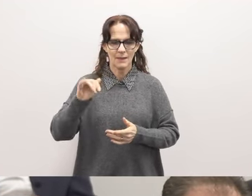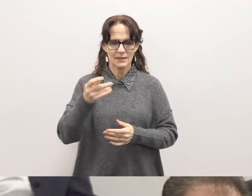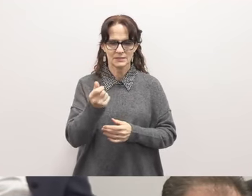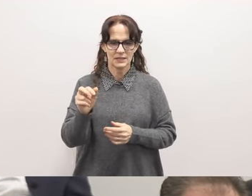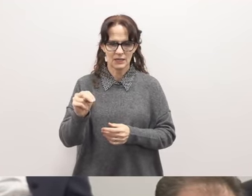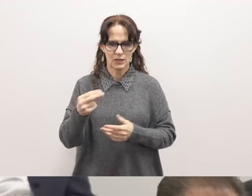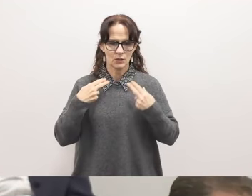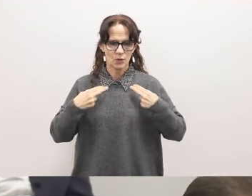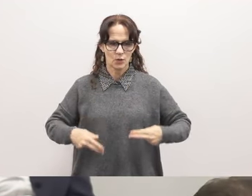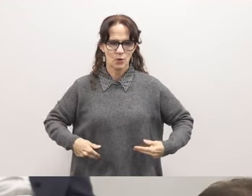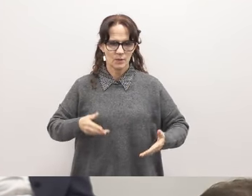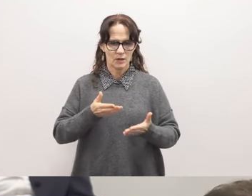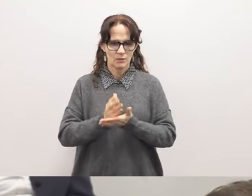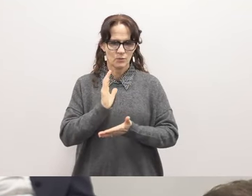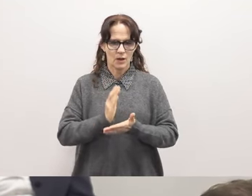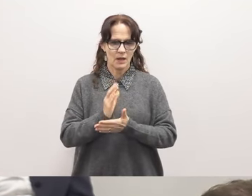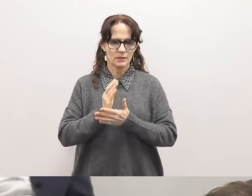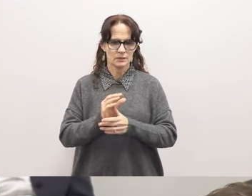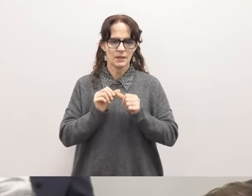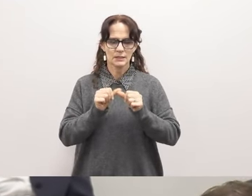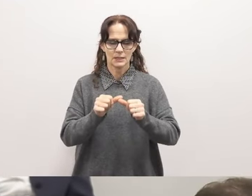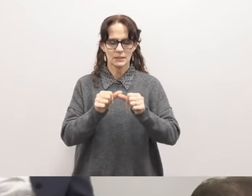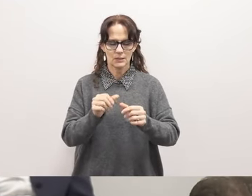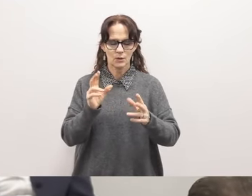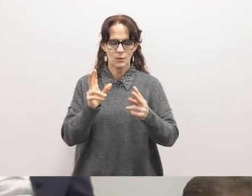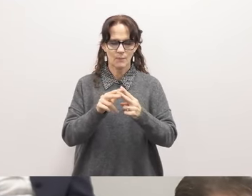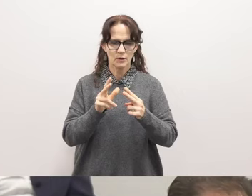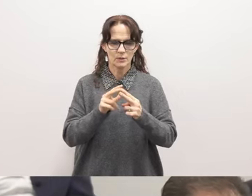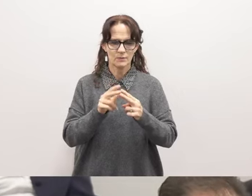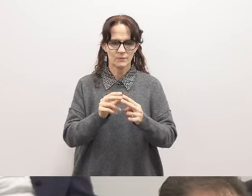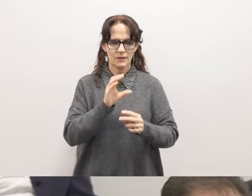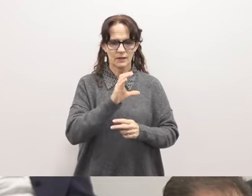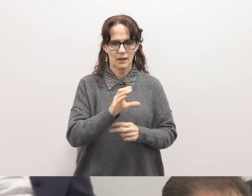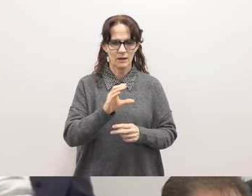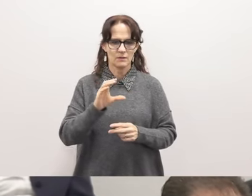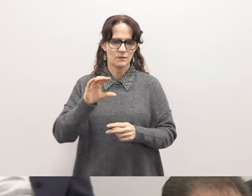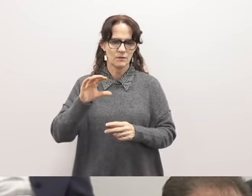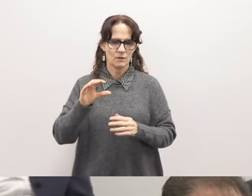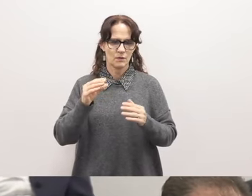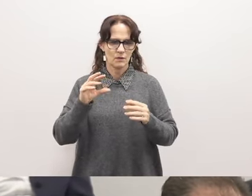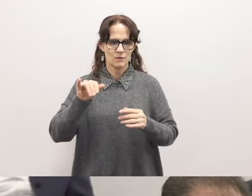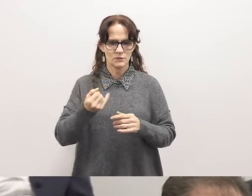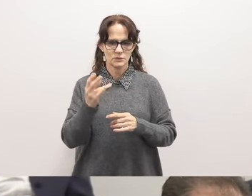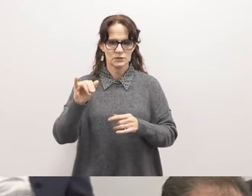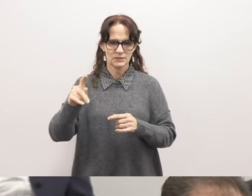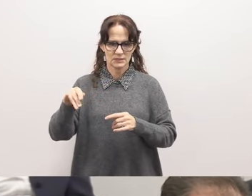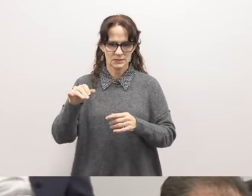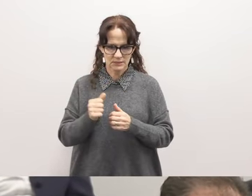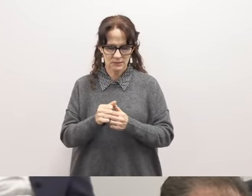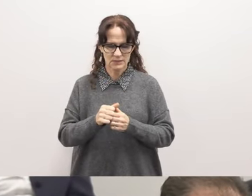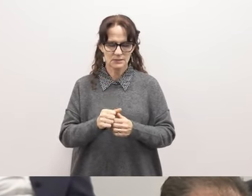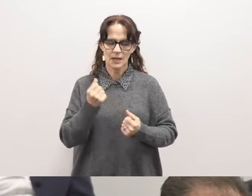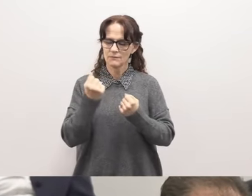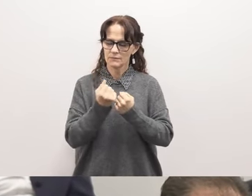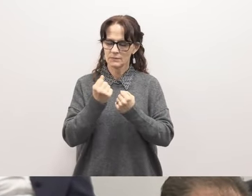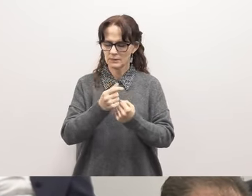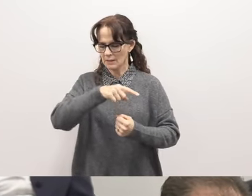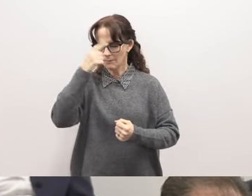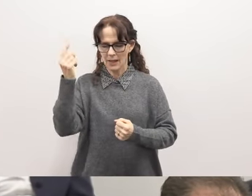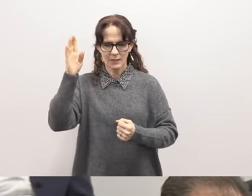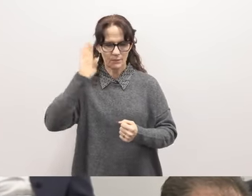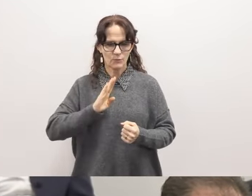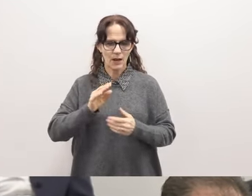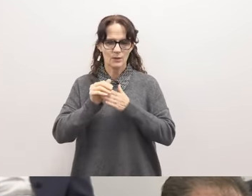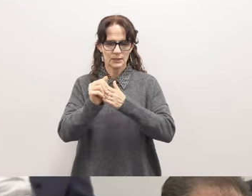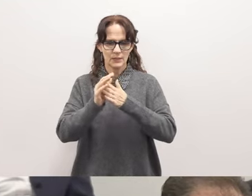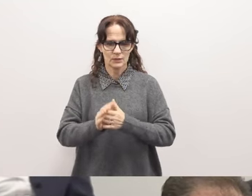continuing its partnership with Californians for Justice and proactively support its black, brown leaders in continuing their important work